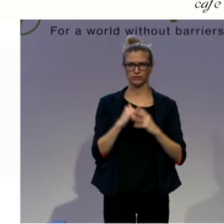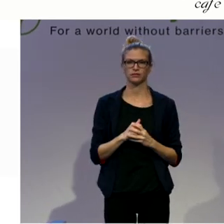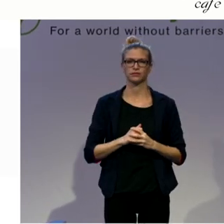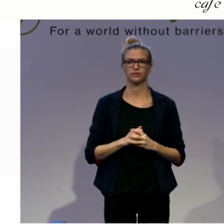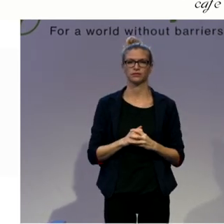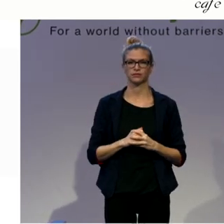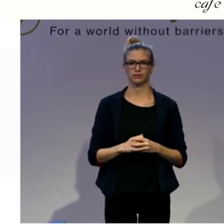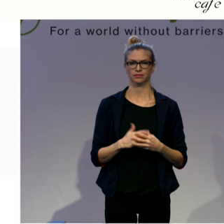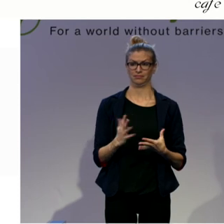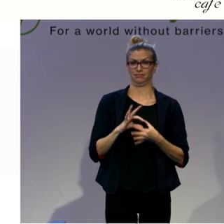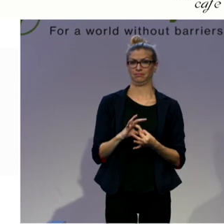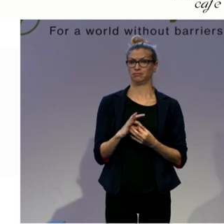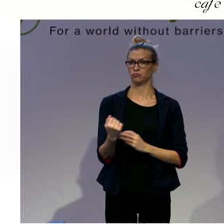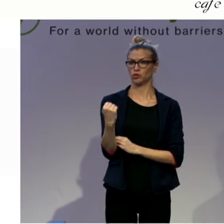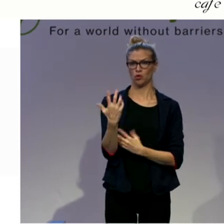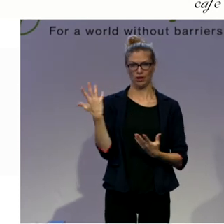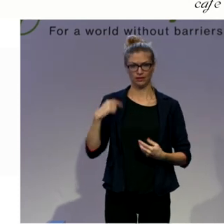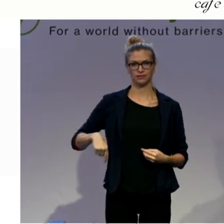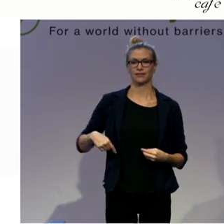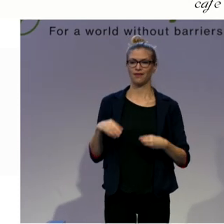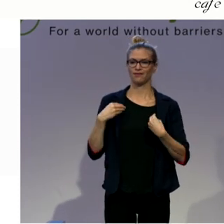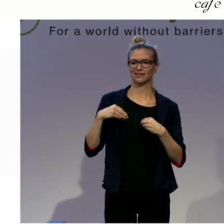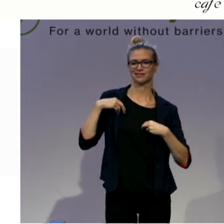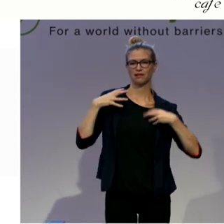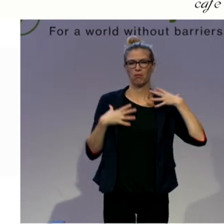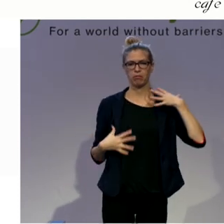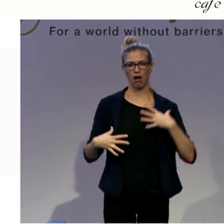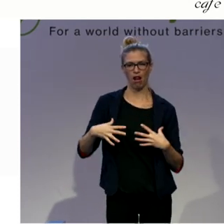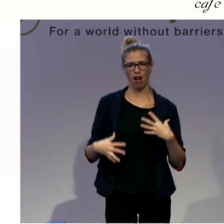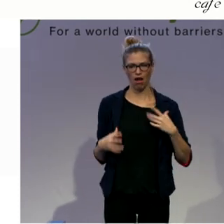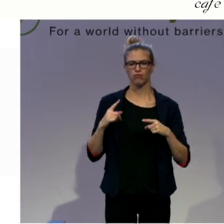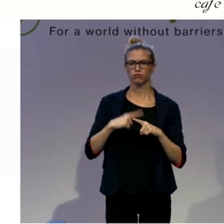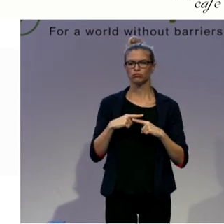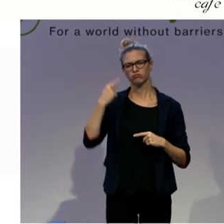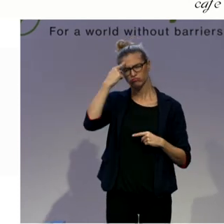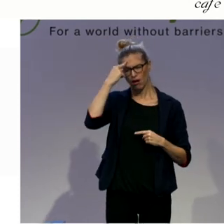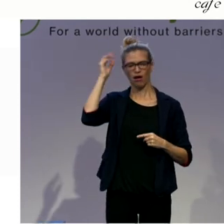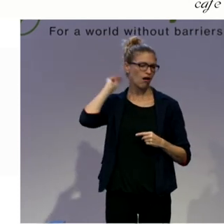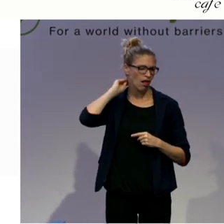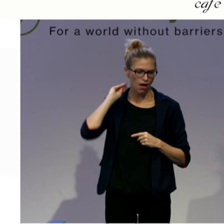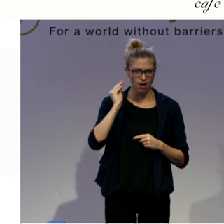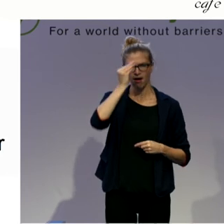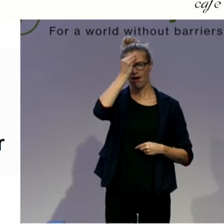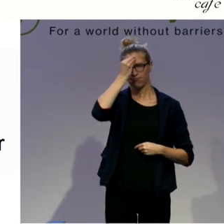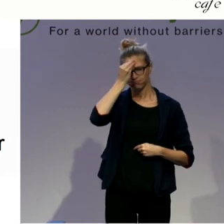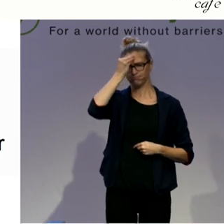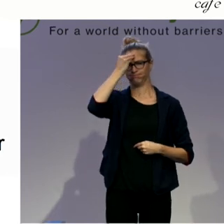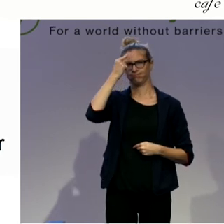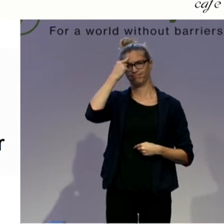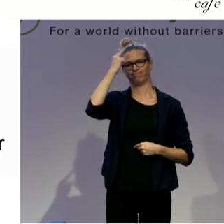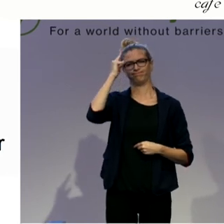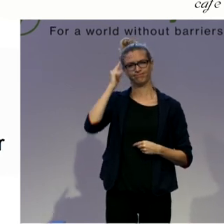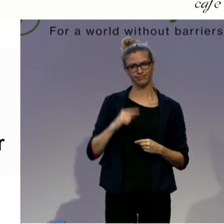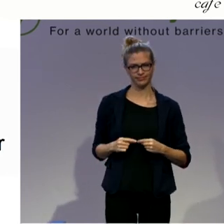through flexibility, and through awareness. In order to support and facilitate the